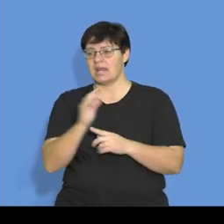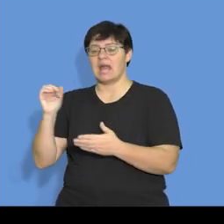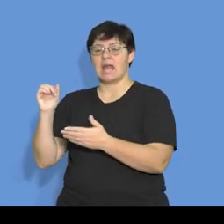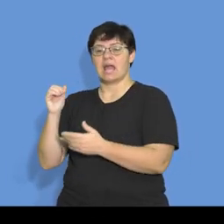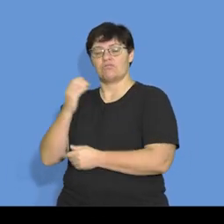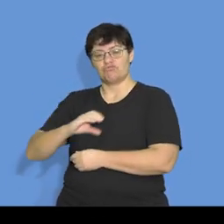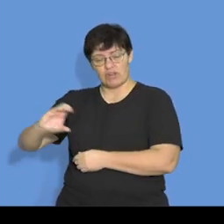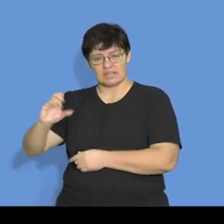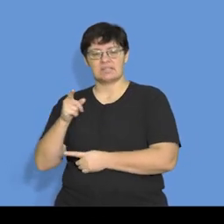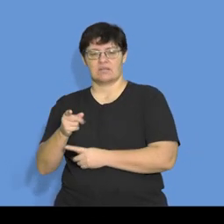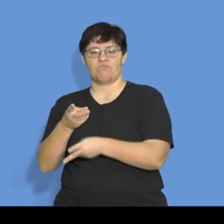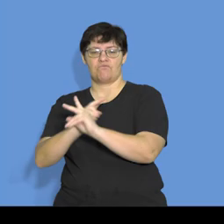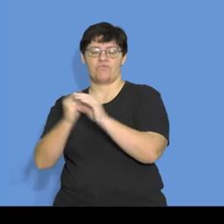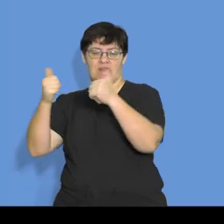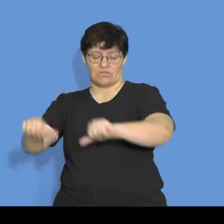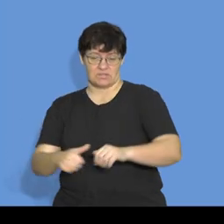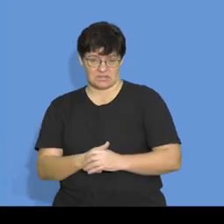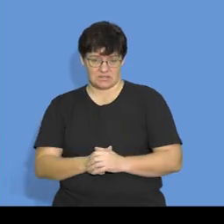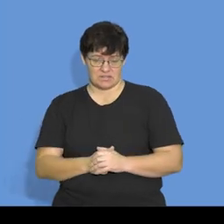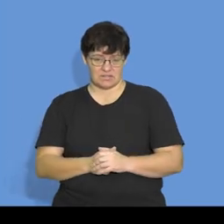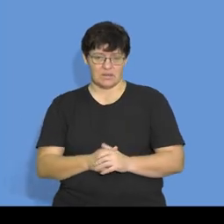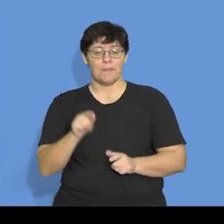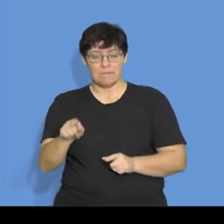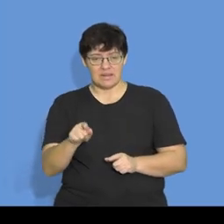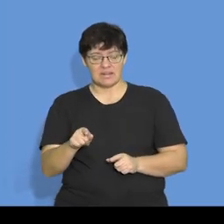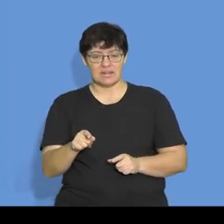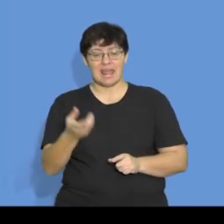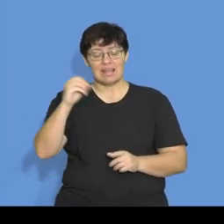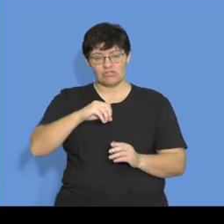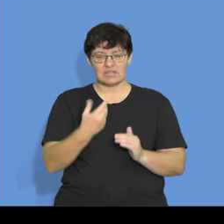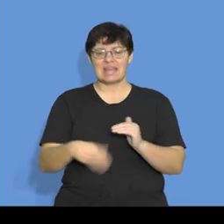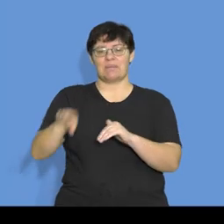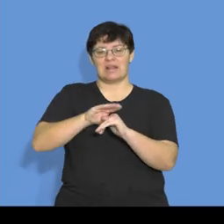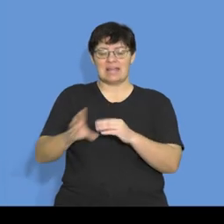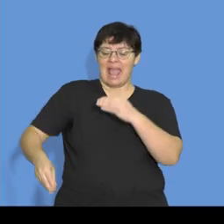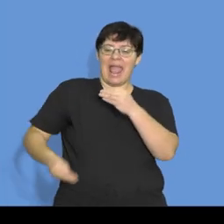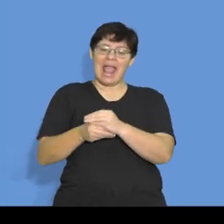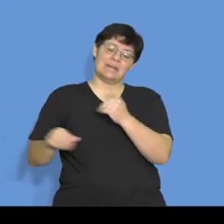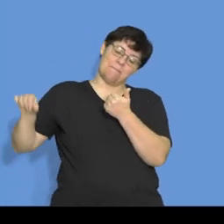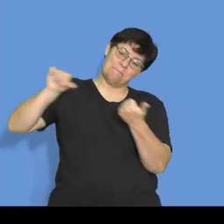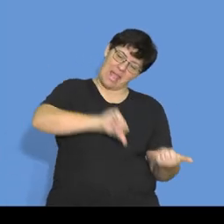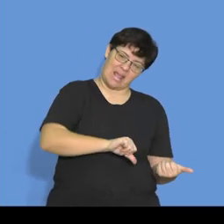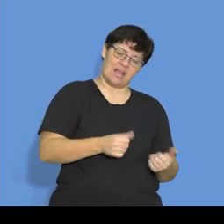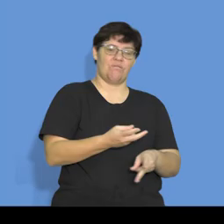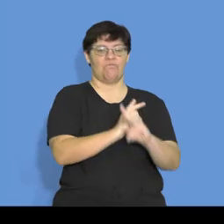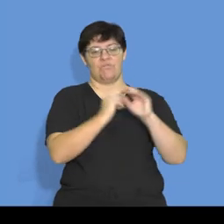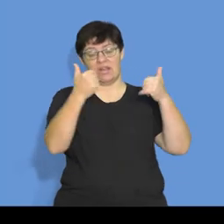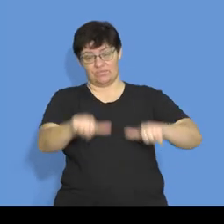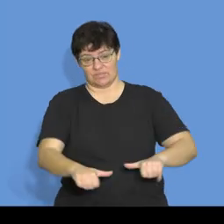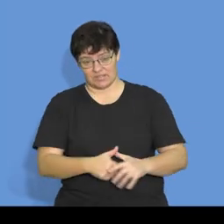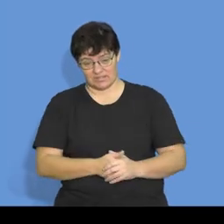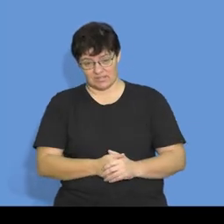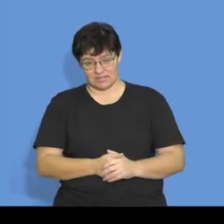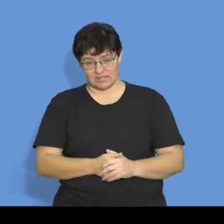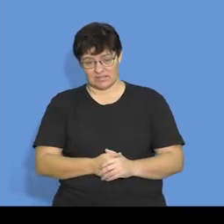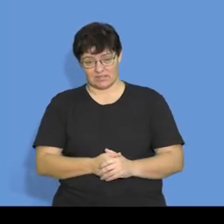account, meaning the interest is being capitalized. It's added back to the loan account. Okay. So